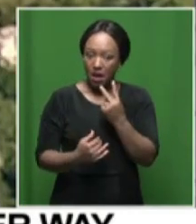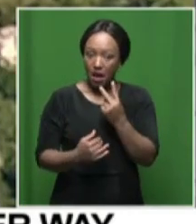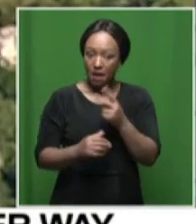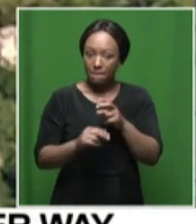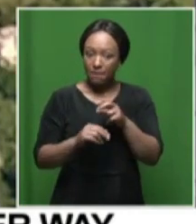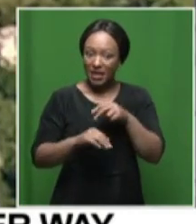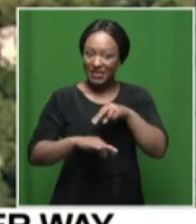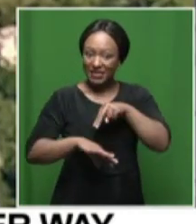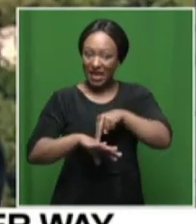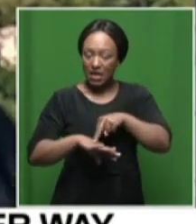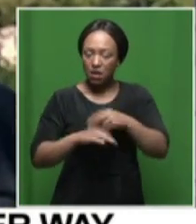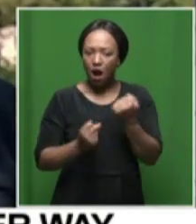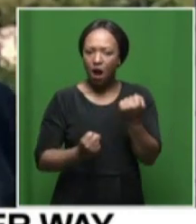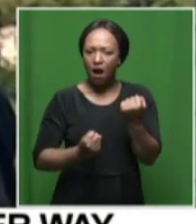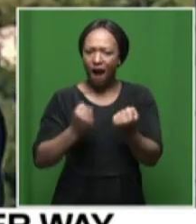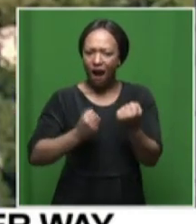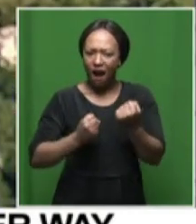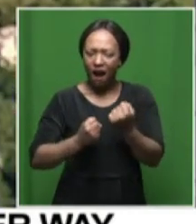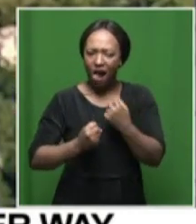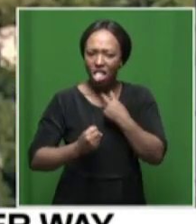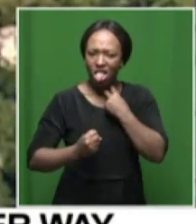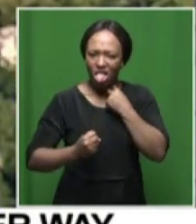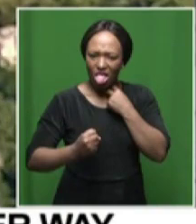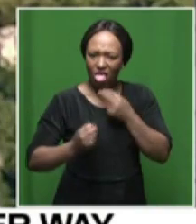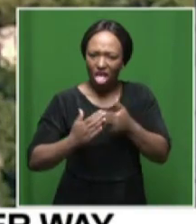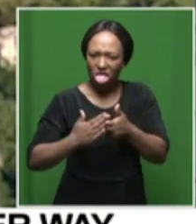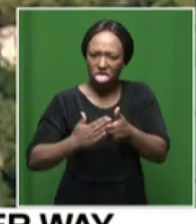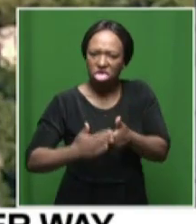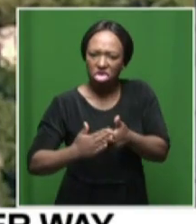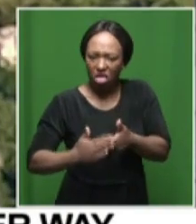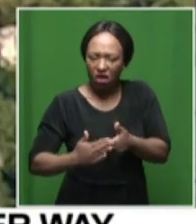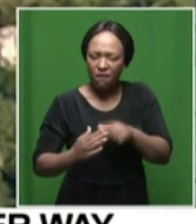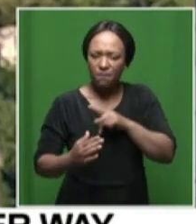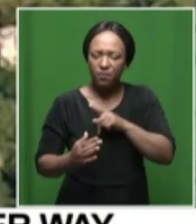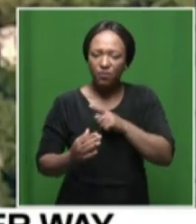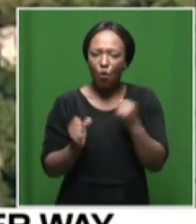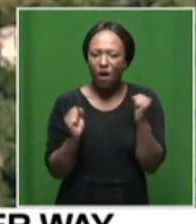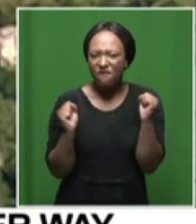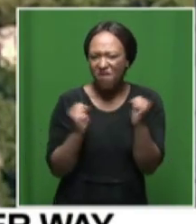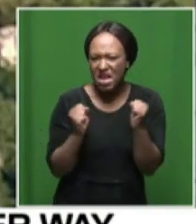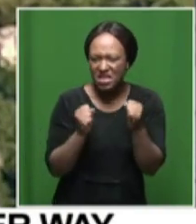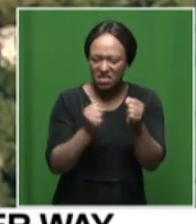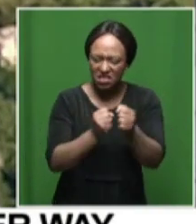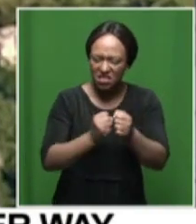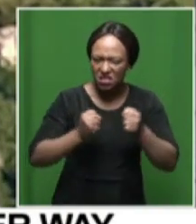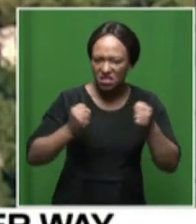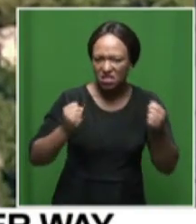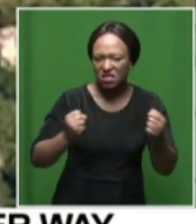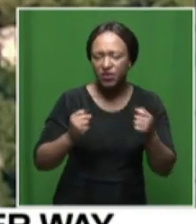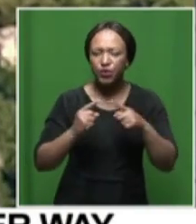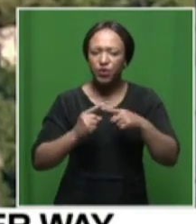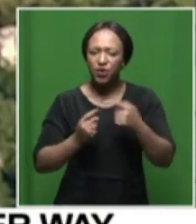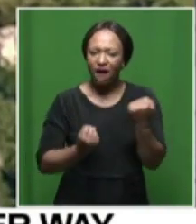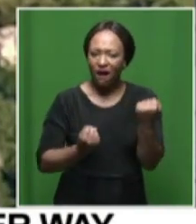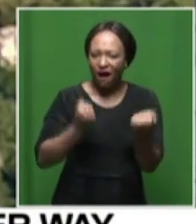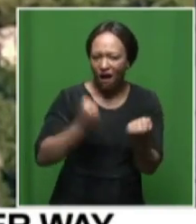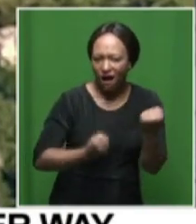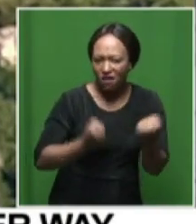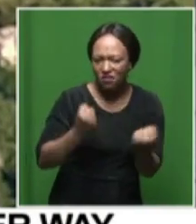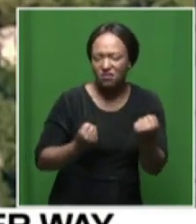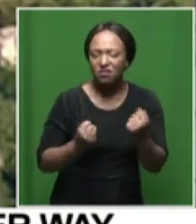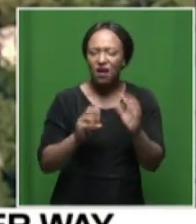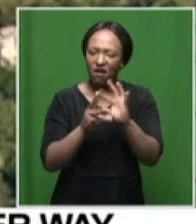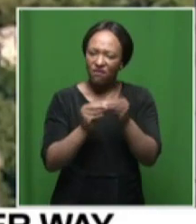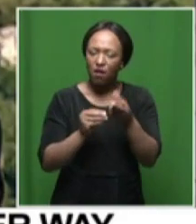car that is also stuck in inside there so not only couch and the fridges and all that is destroyed but even movables like cars